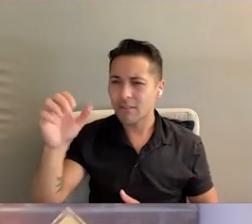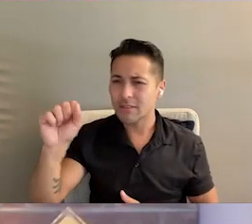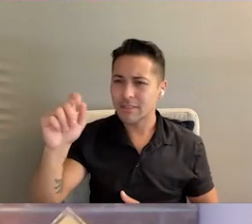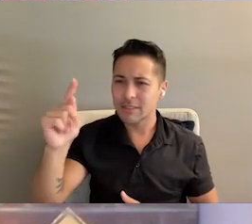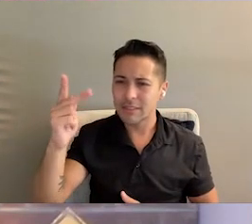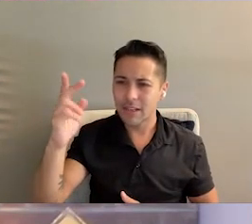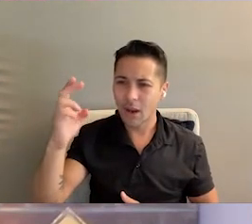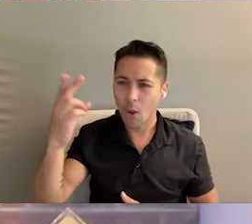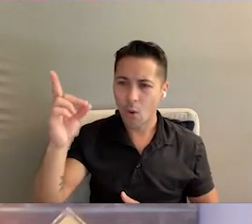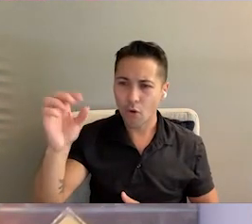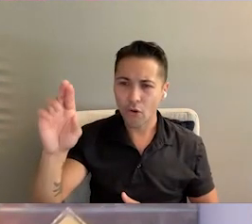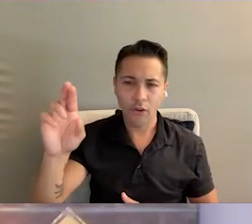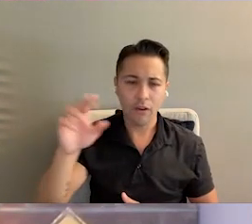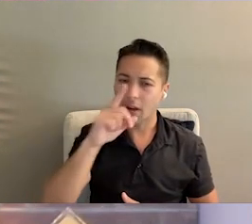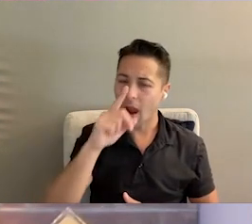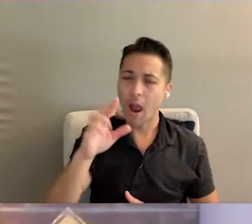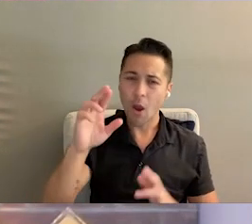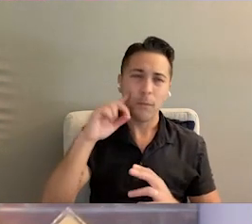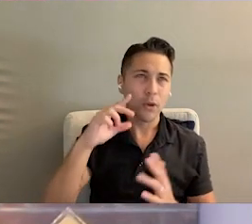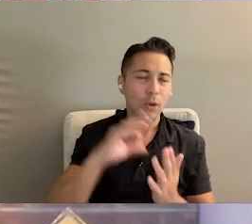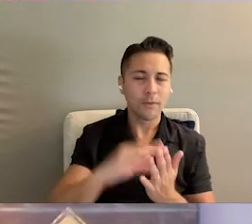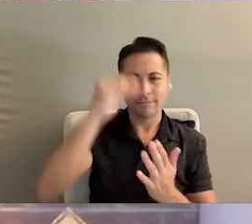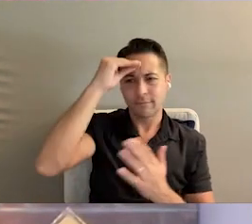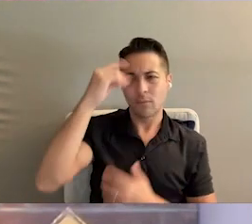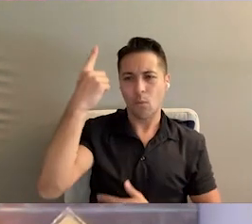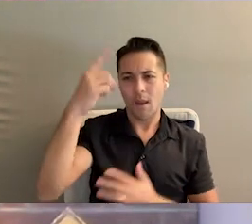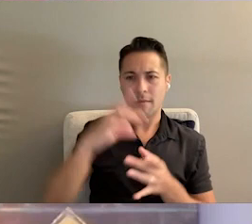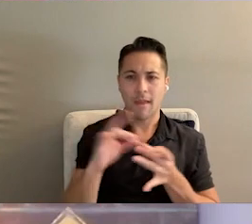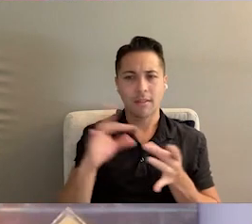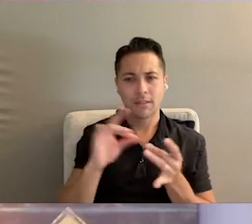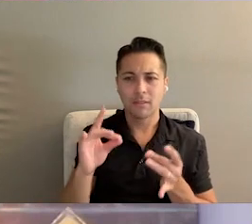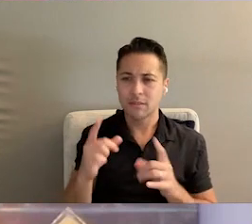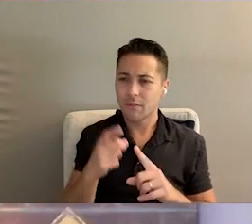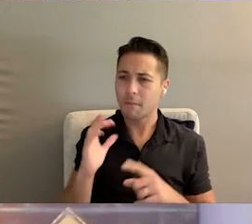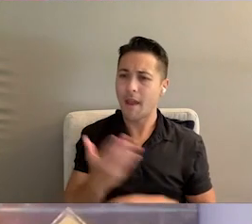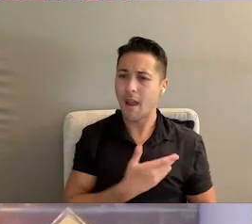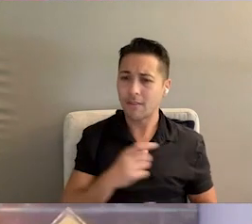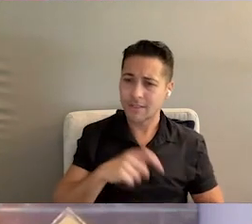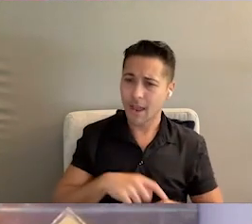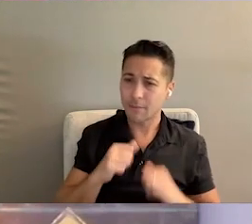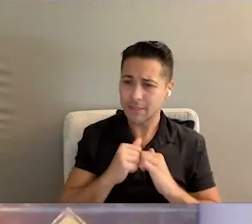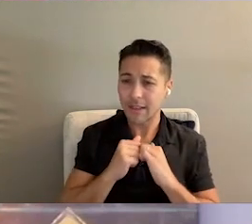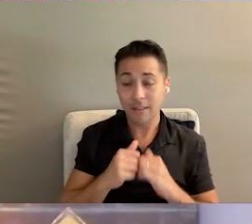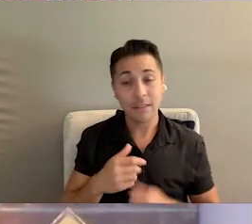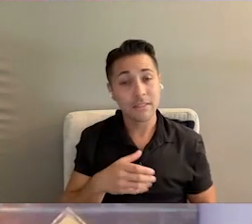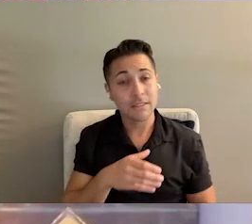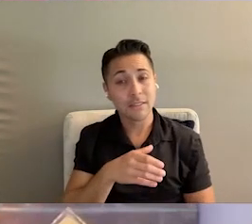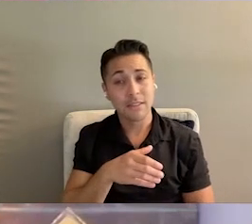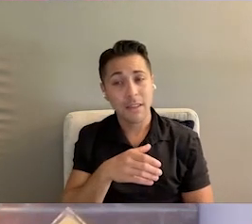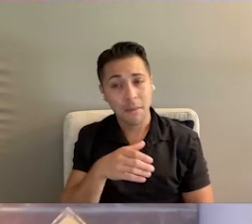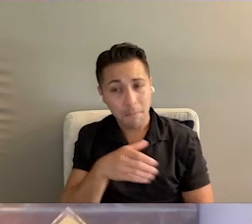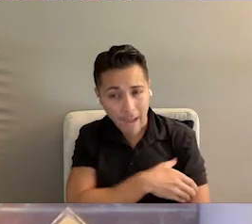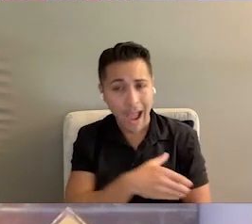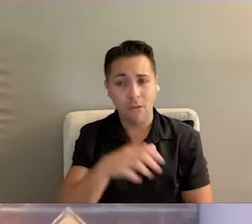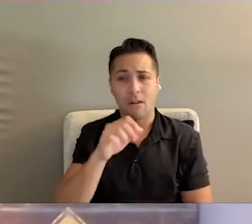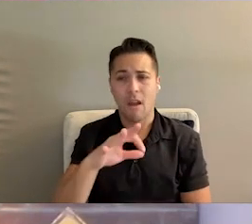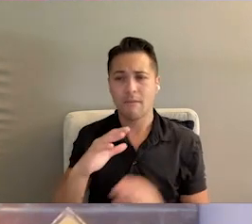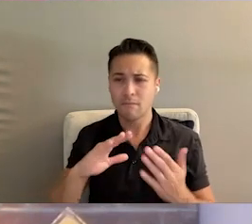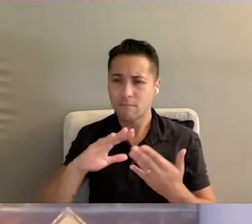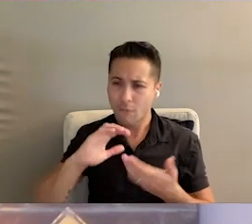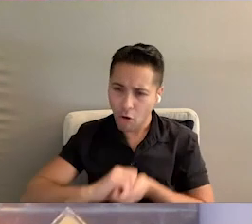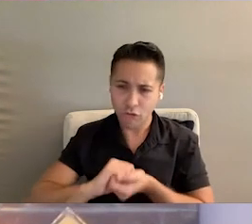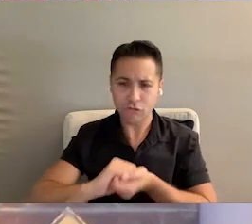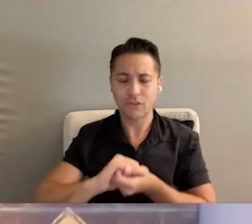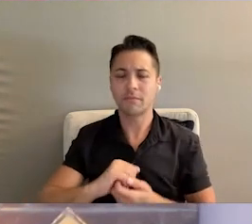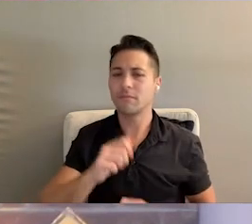stakeholder, I hope you take at least one message away from our time together today. And that is the power of partnership,